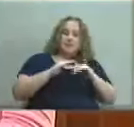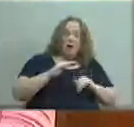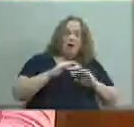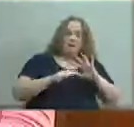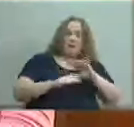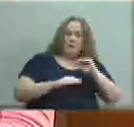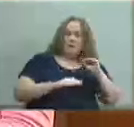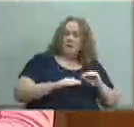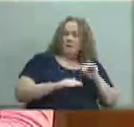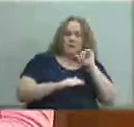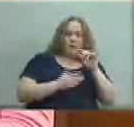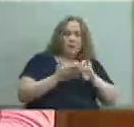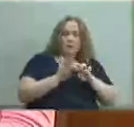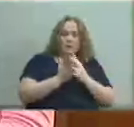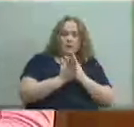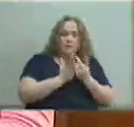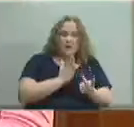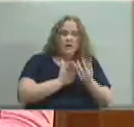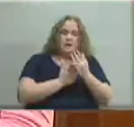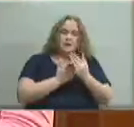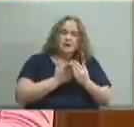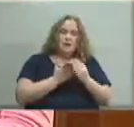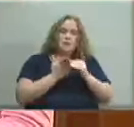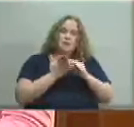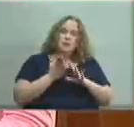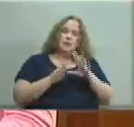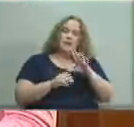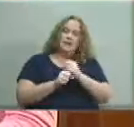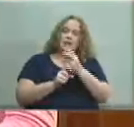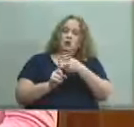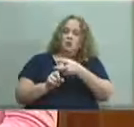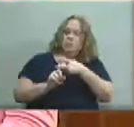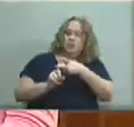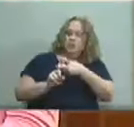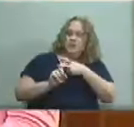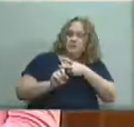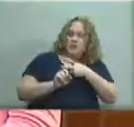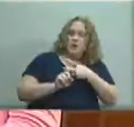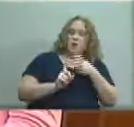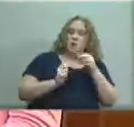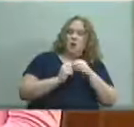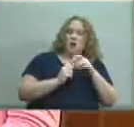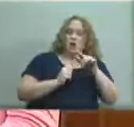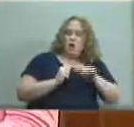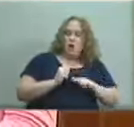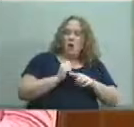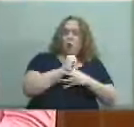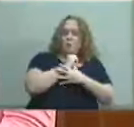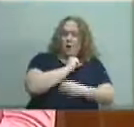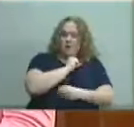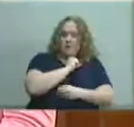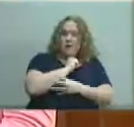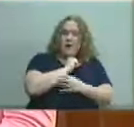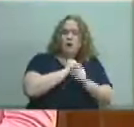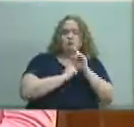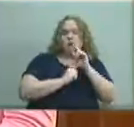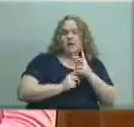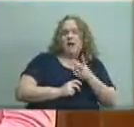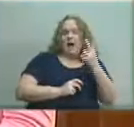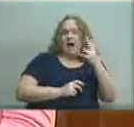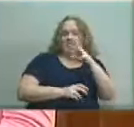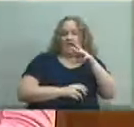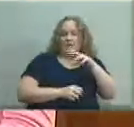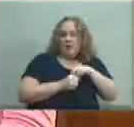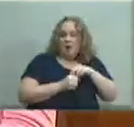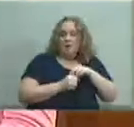not mean they are failing when some schools get to handpick their students and have student populations with low poverty rates and a highly involved parent base are measured